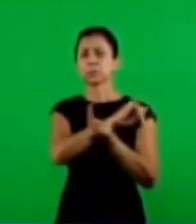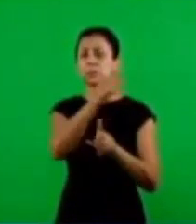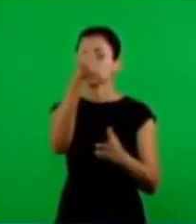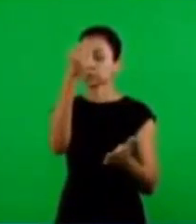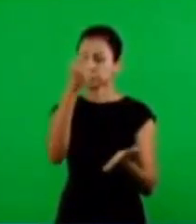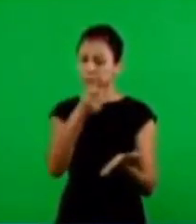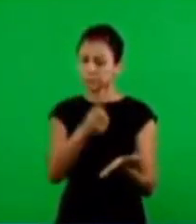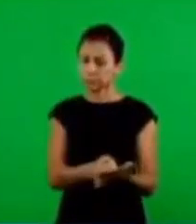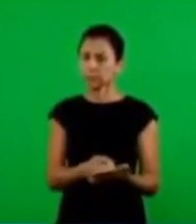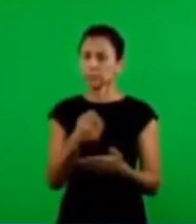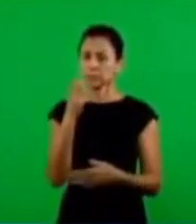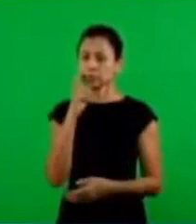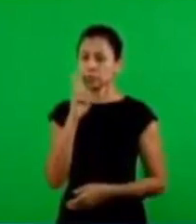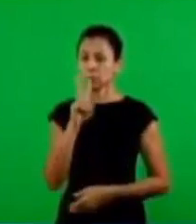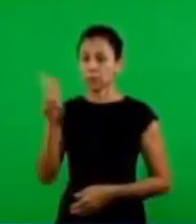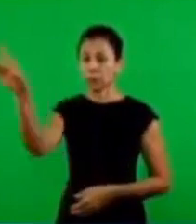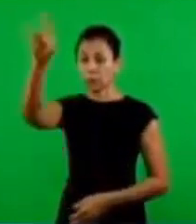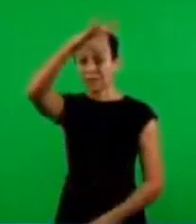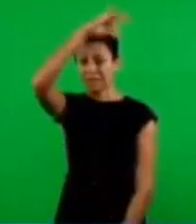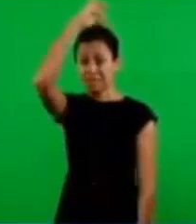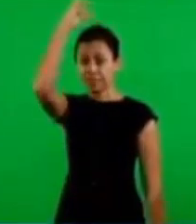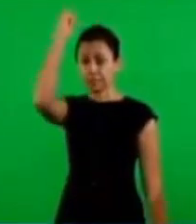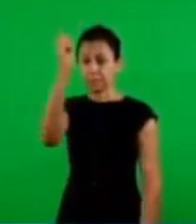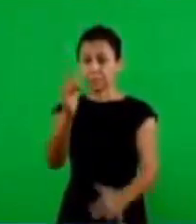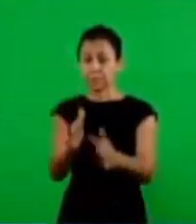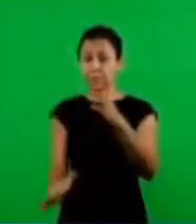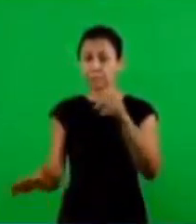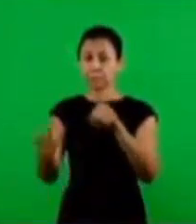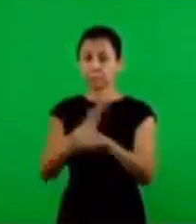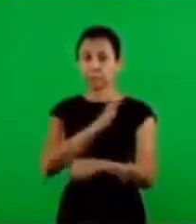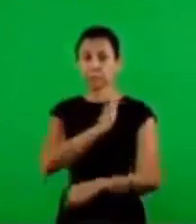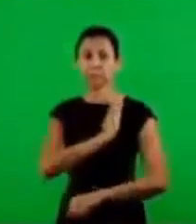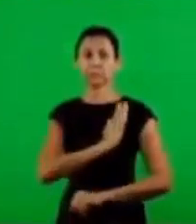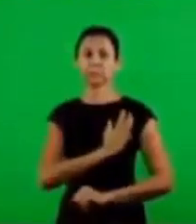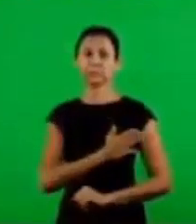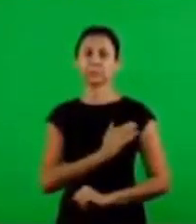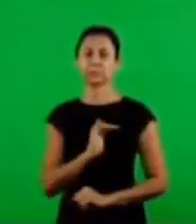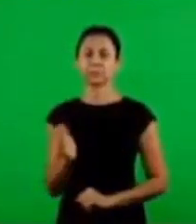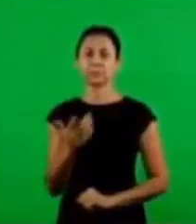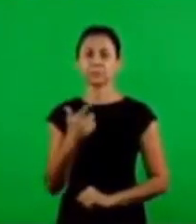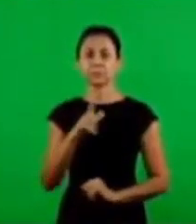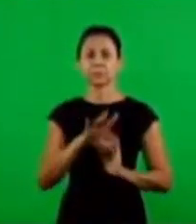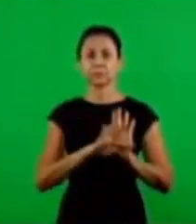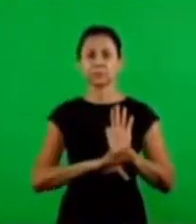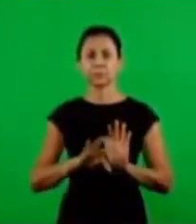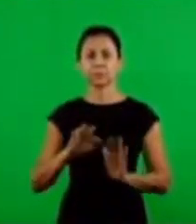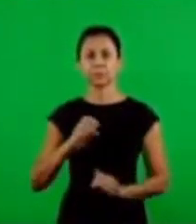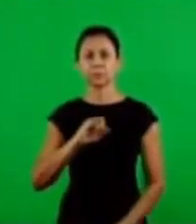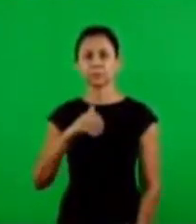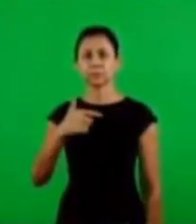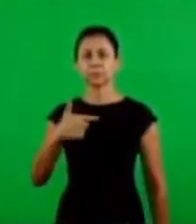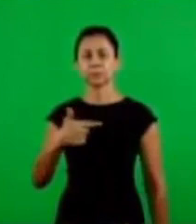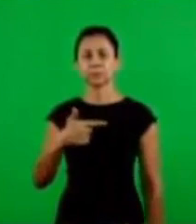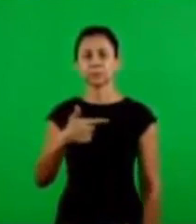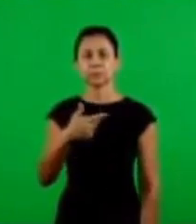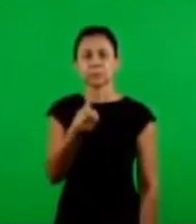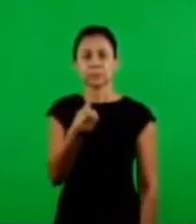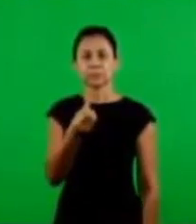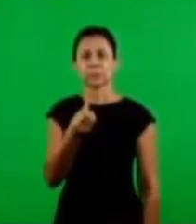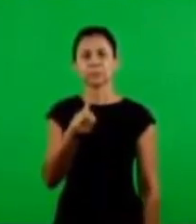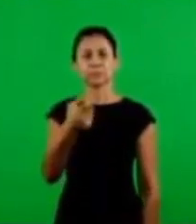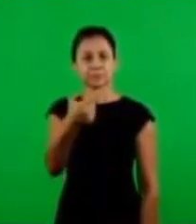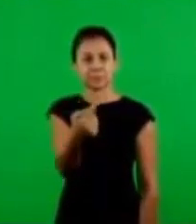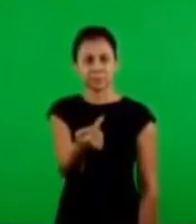fulfilled. The Holy Spirit will fill your hearts. And on the text, John 16, 7,